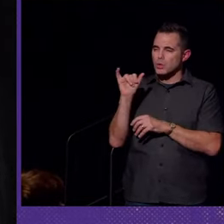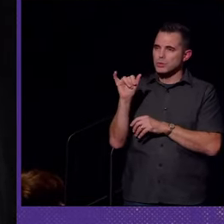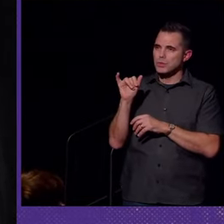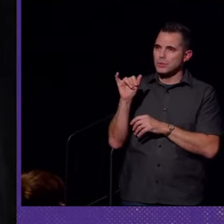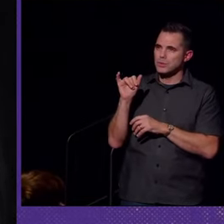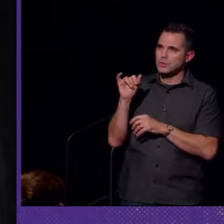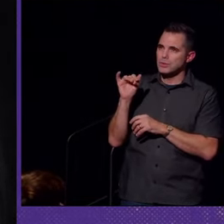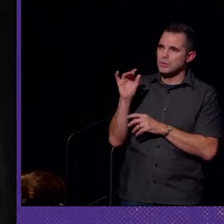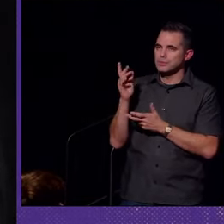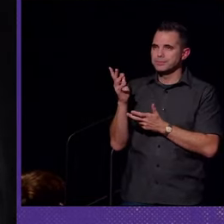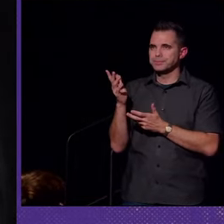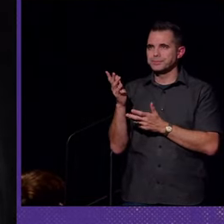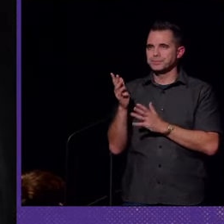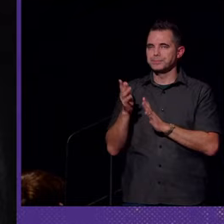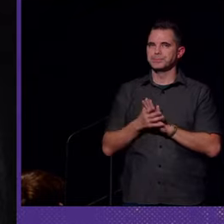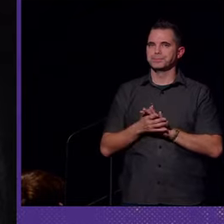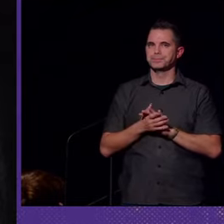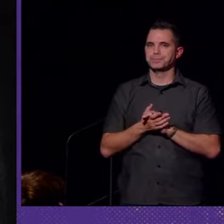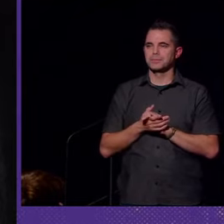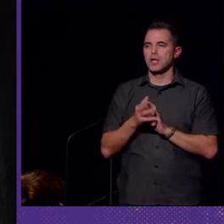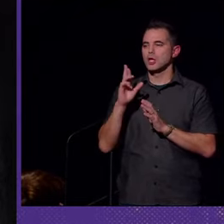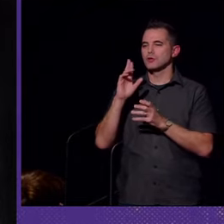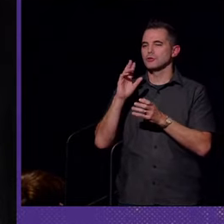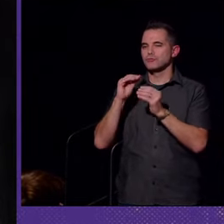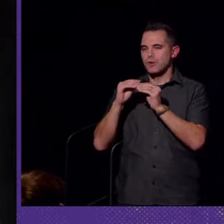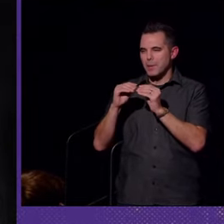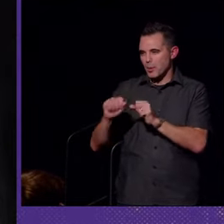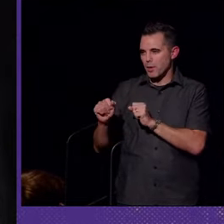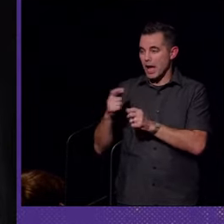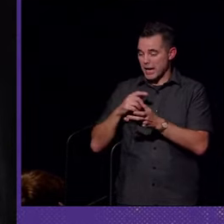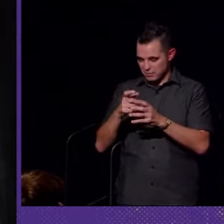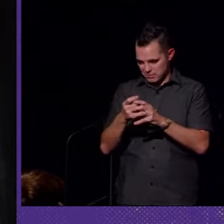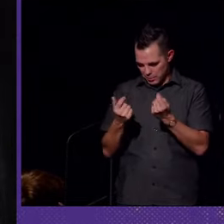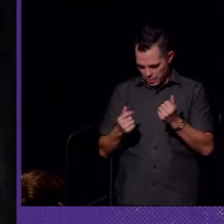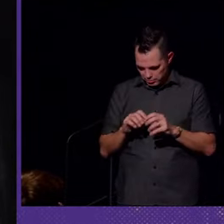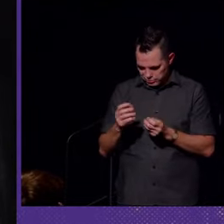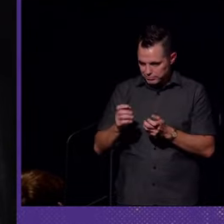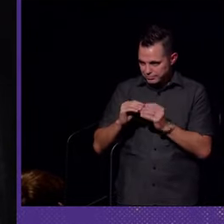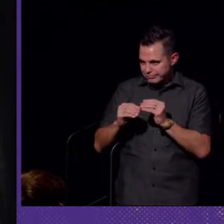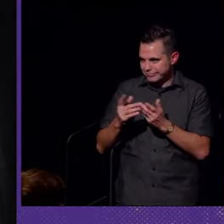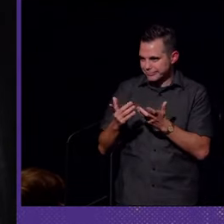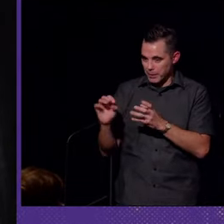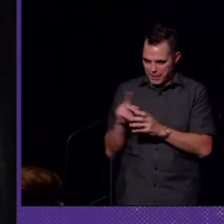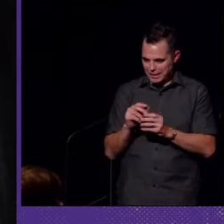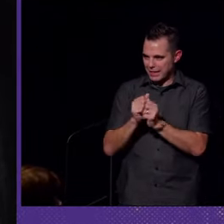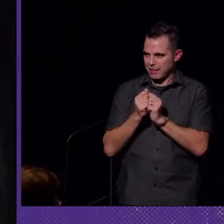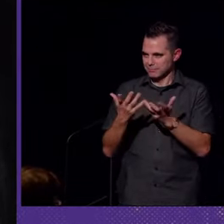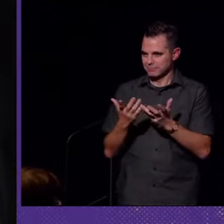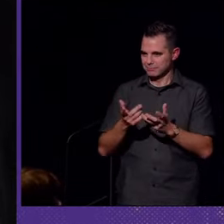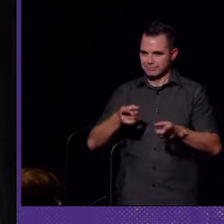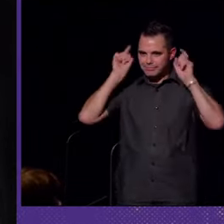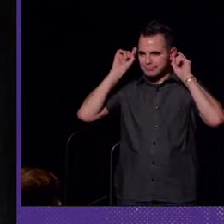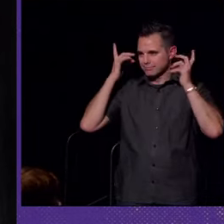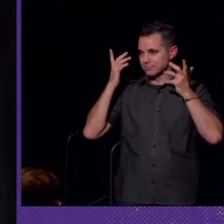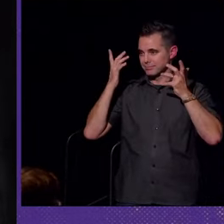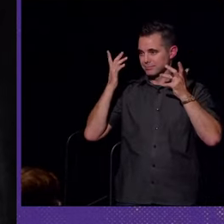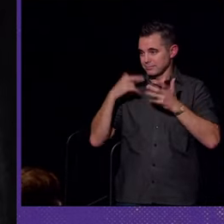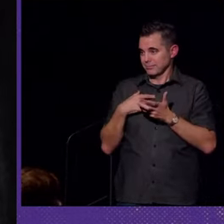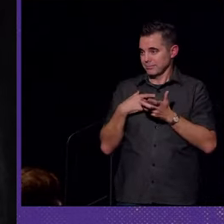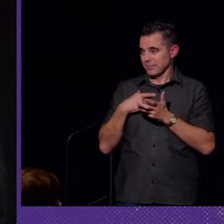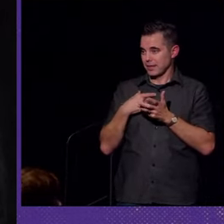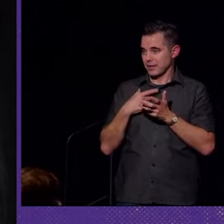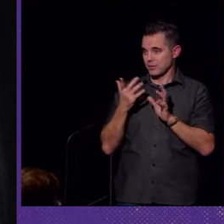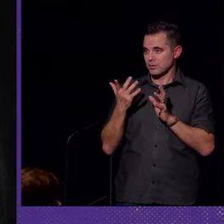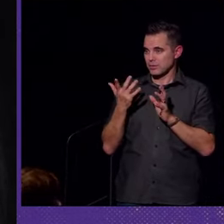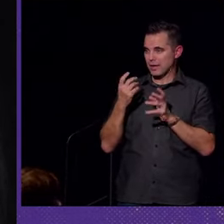repairable. Like, I could take them apart and repair them and put them back together. And, which was a skill set that was